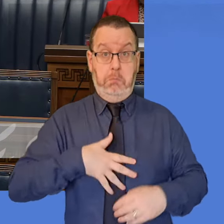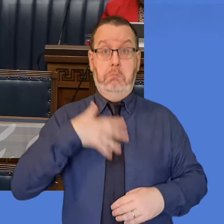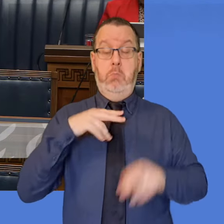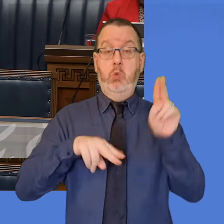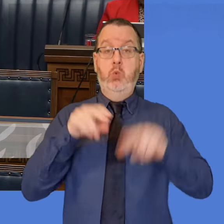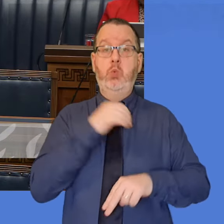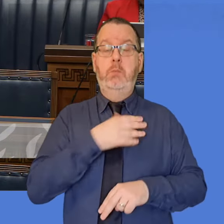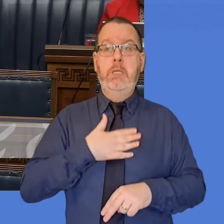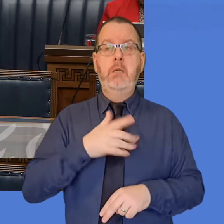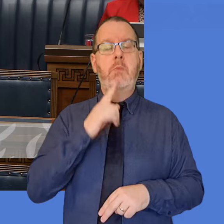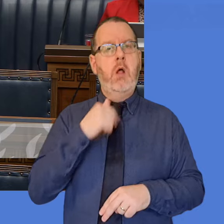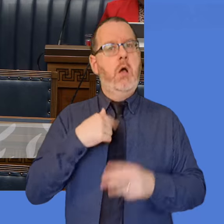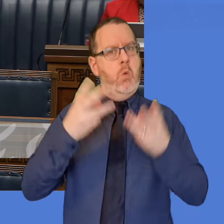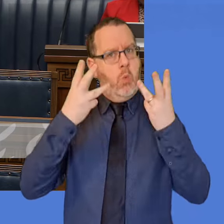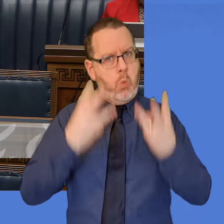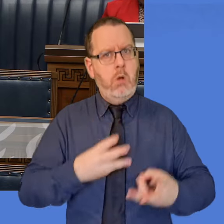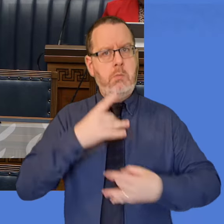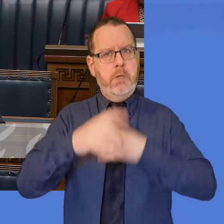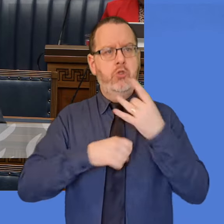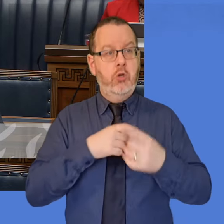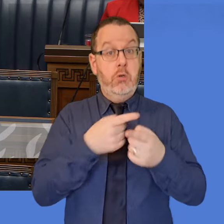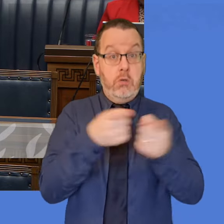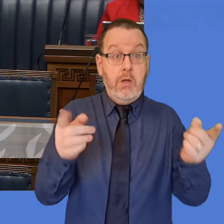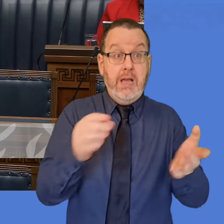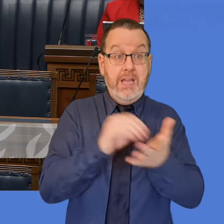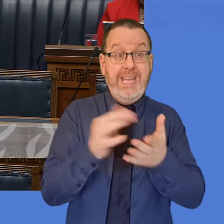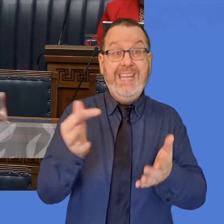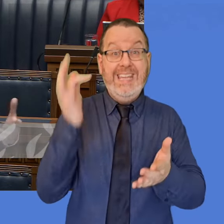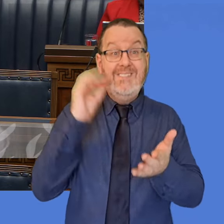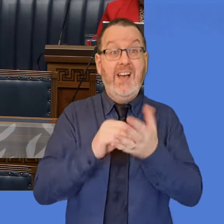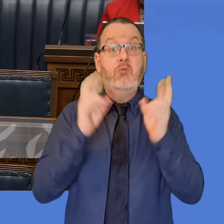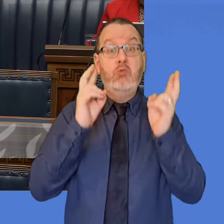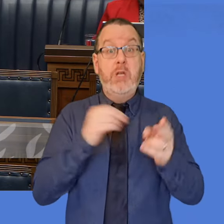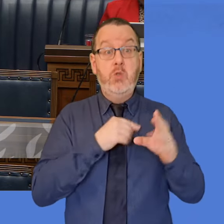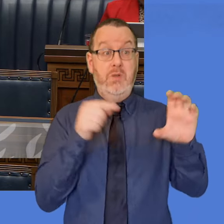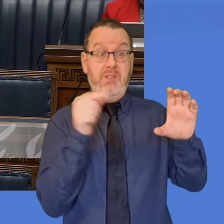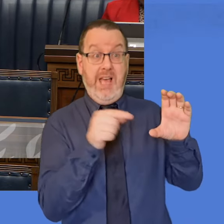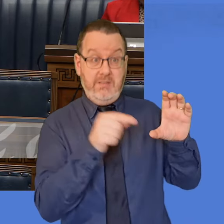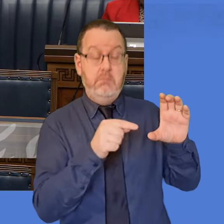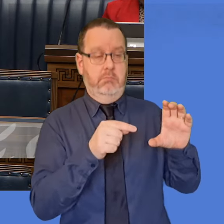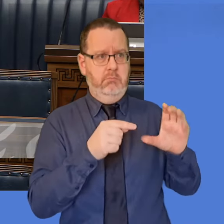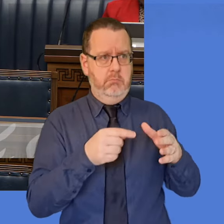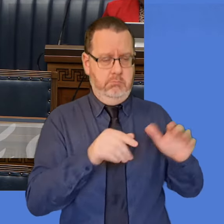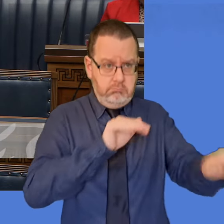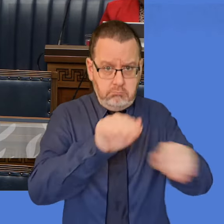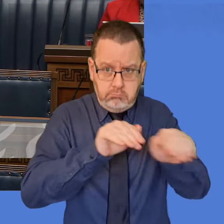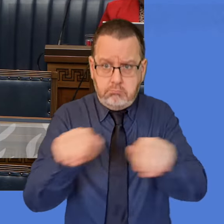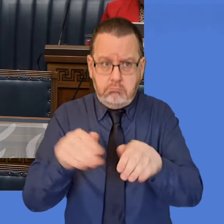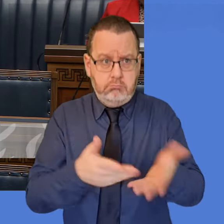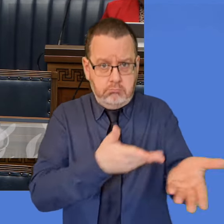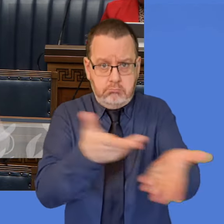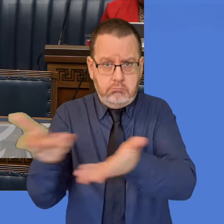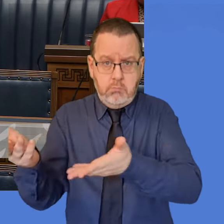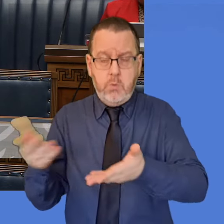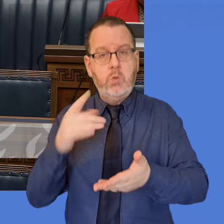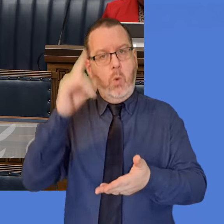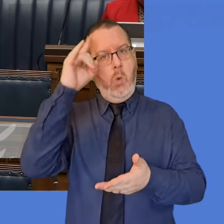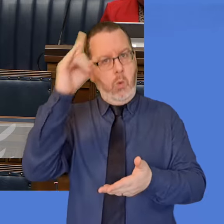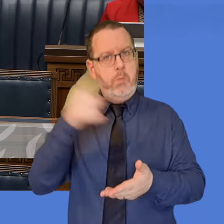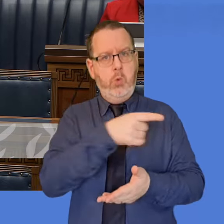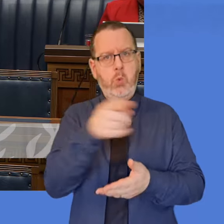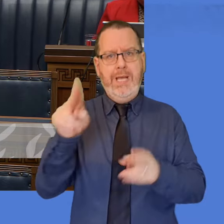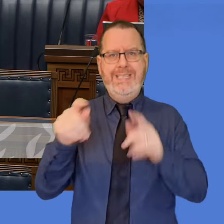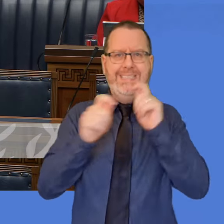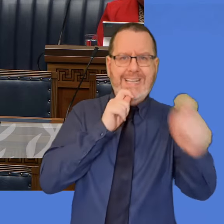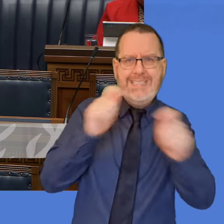my point of view, I want to make sure that people are getting what they are entitled to. I would hope that the member would refer people to the department's Make the